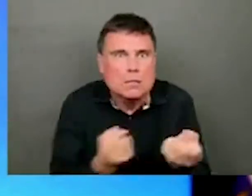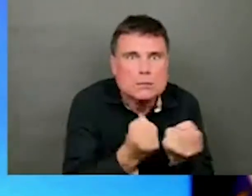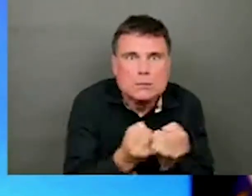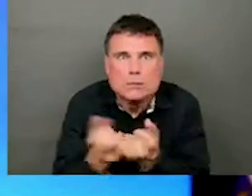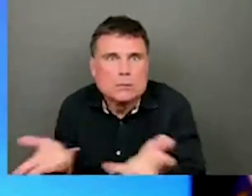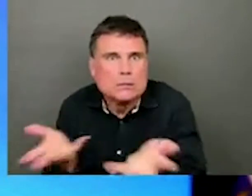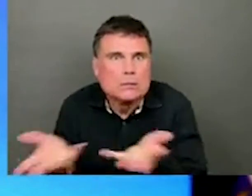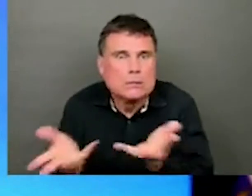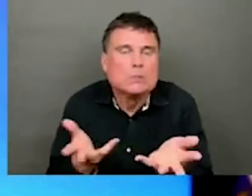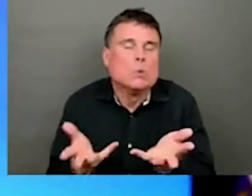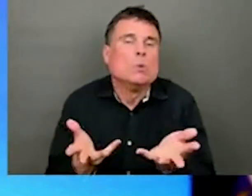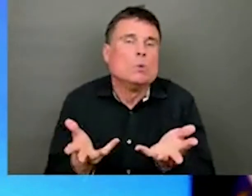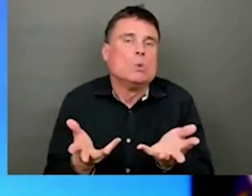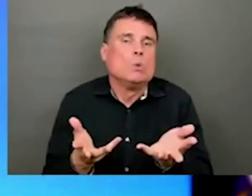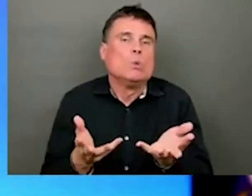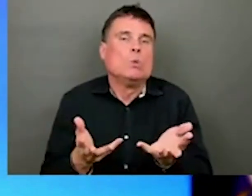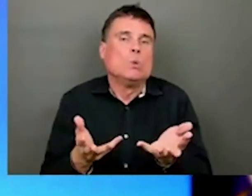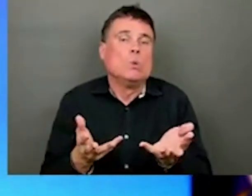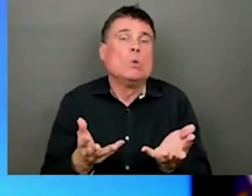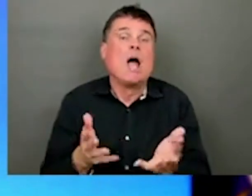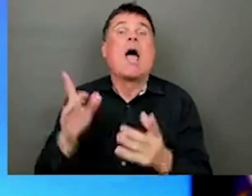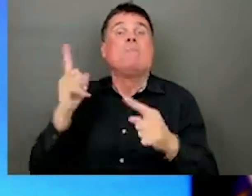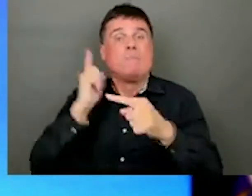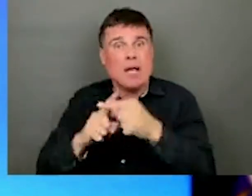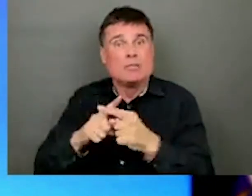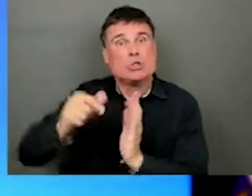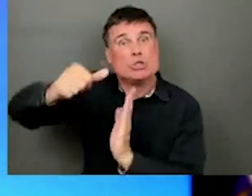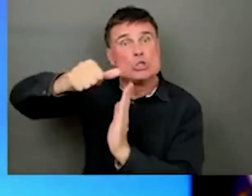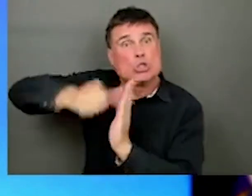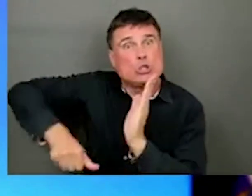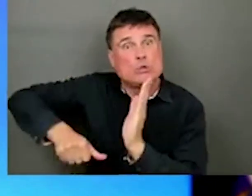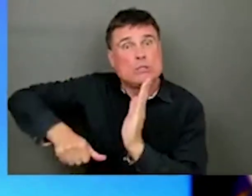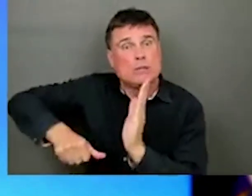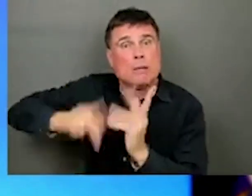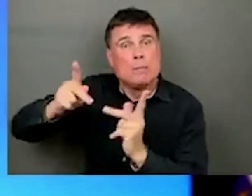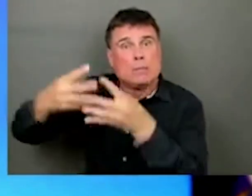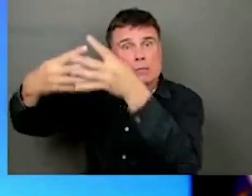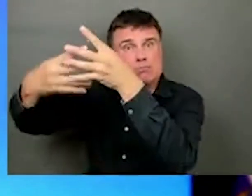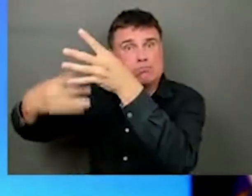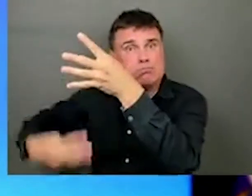especially the surgical services that people in BC expect that